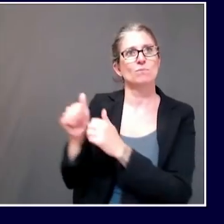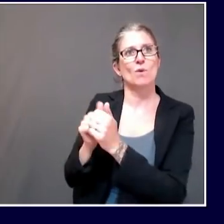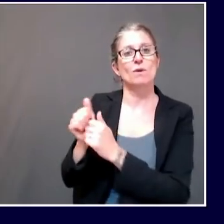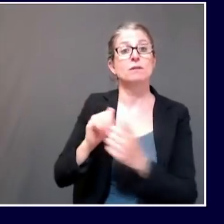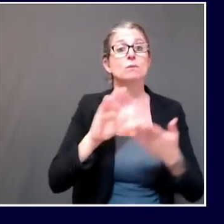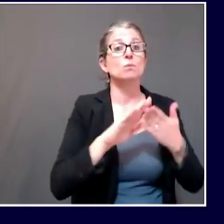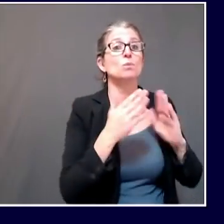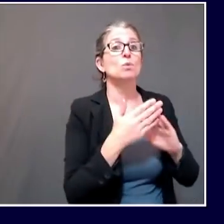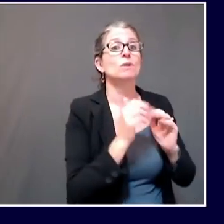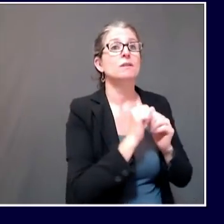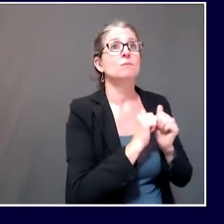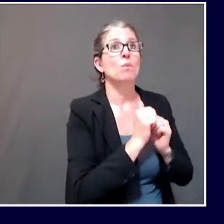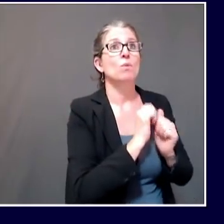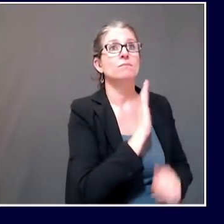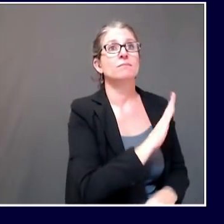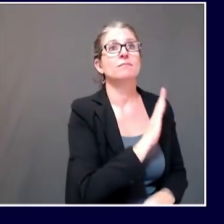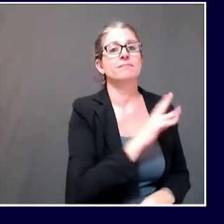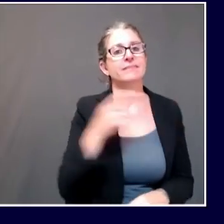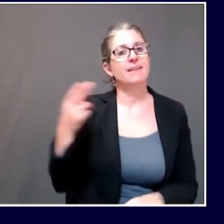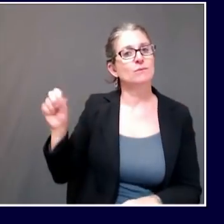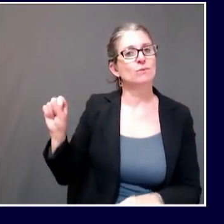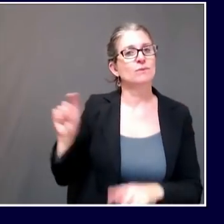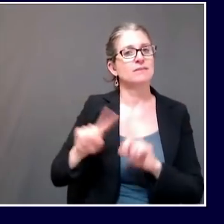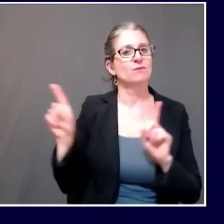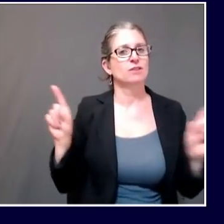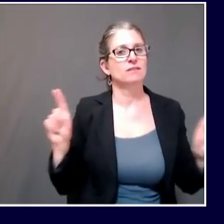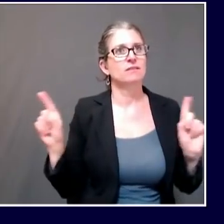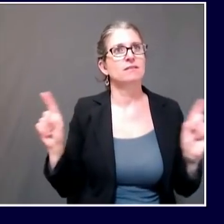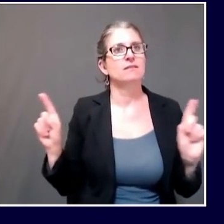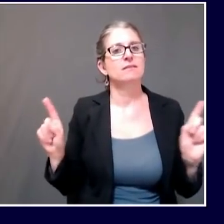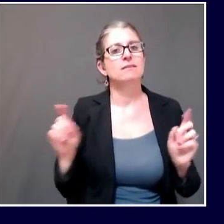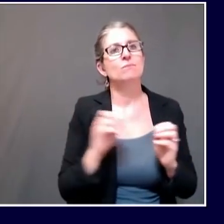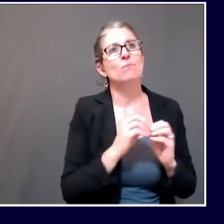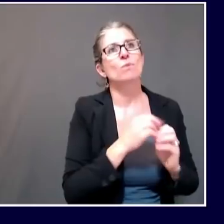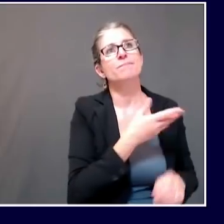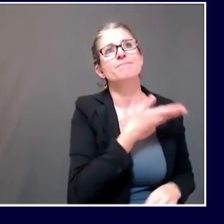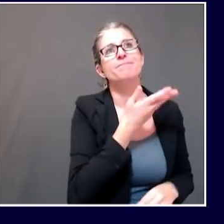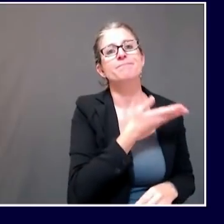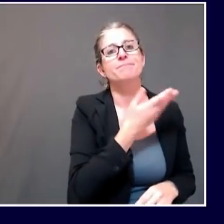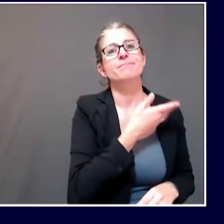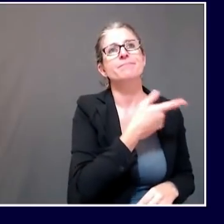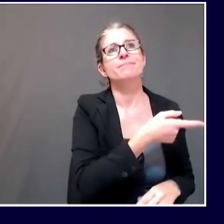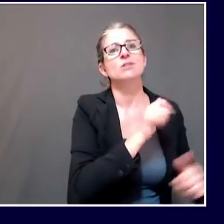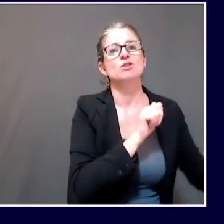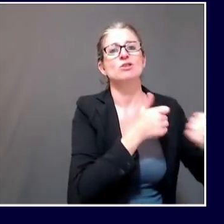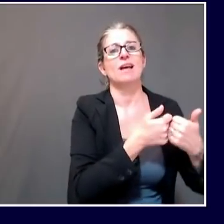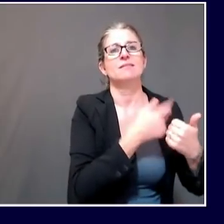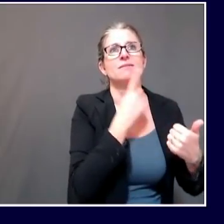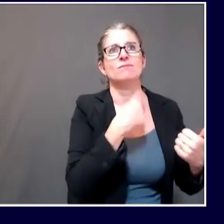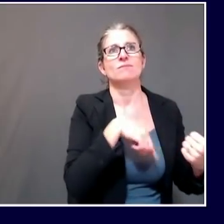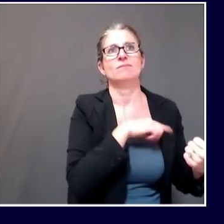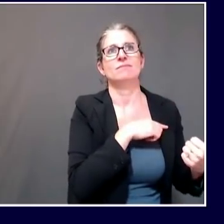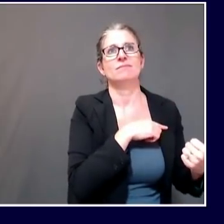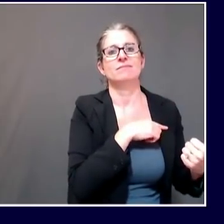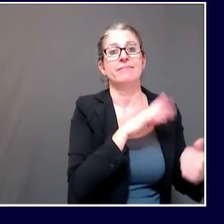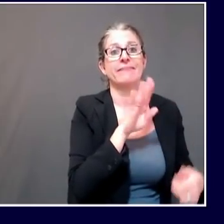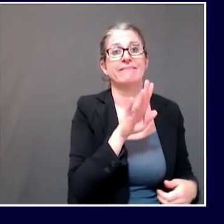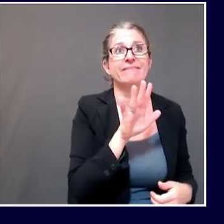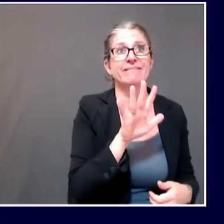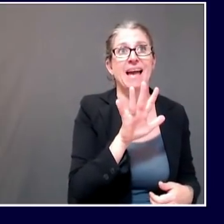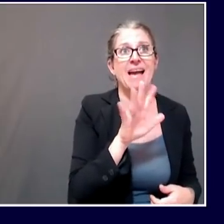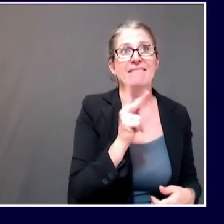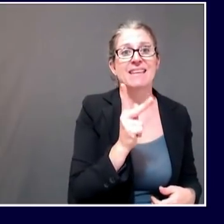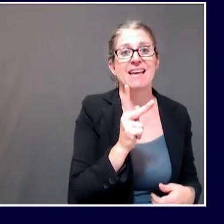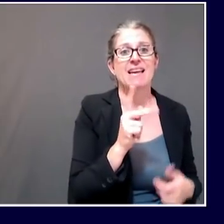necessarily school sports guidance. So it is more difficult for any of us who've run in five K's or marathons to keep that kind of distance. There's